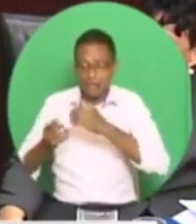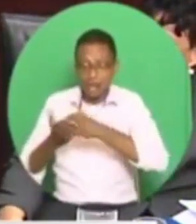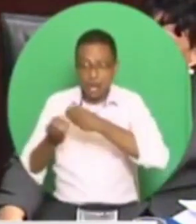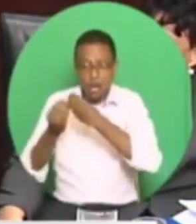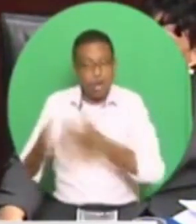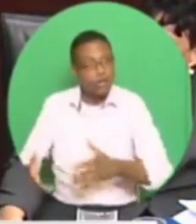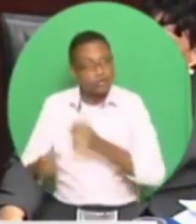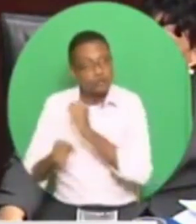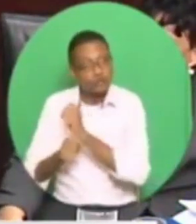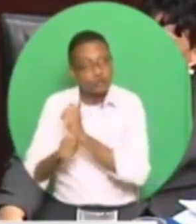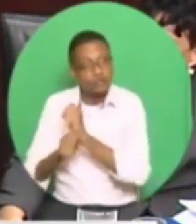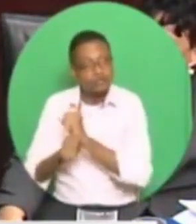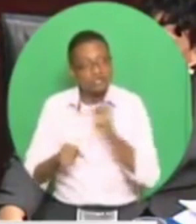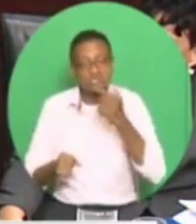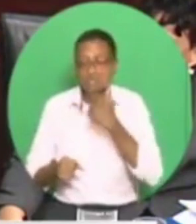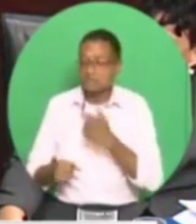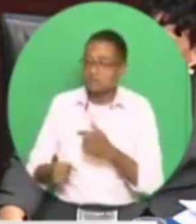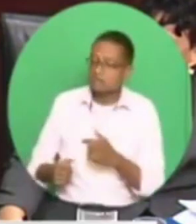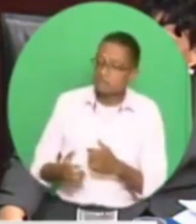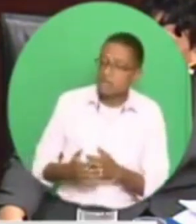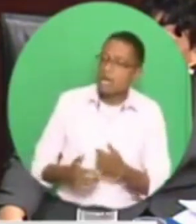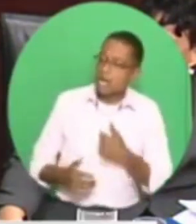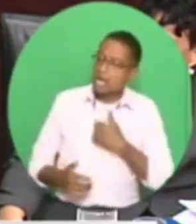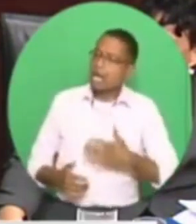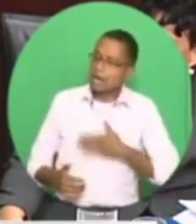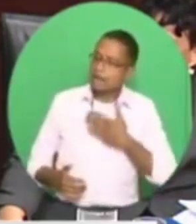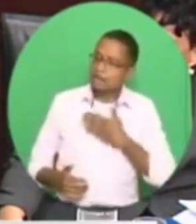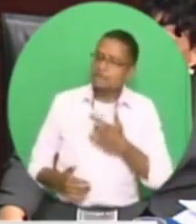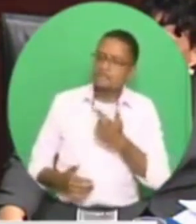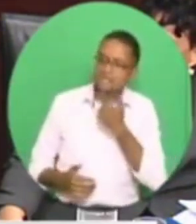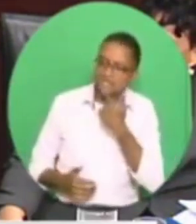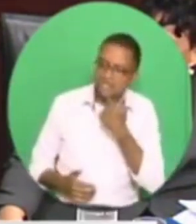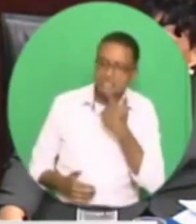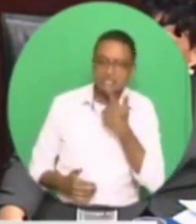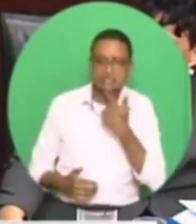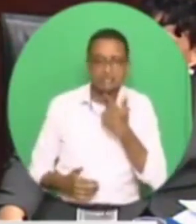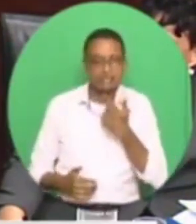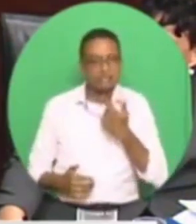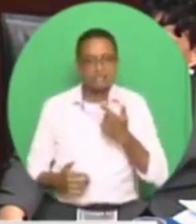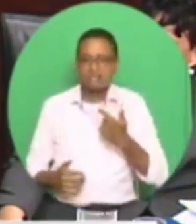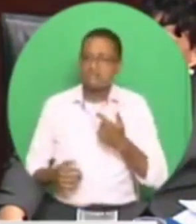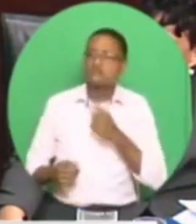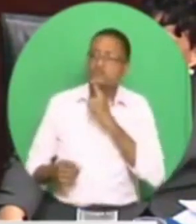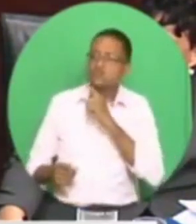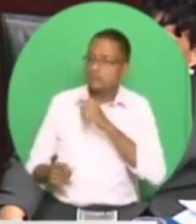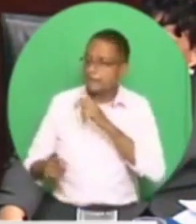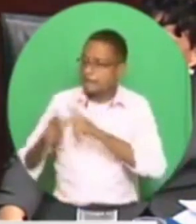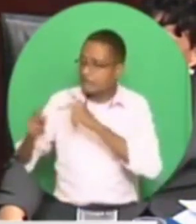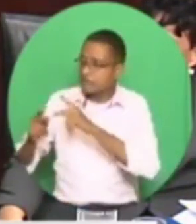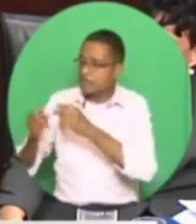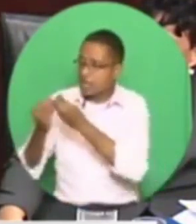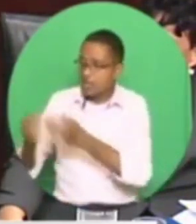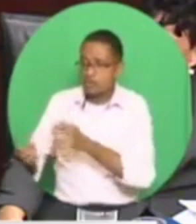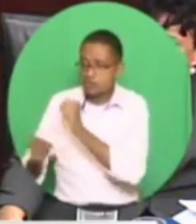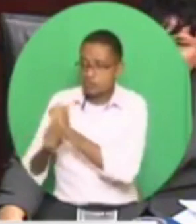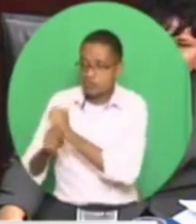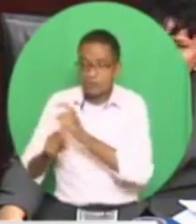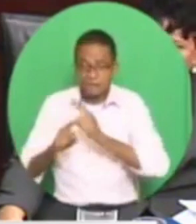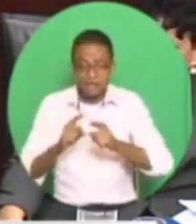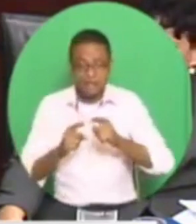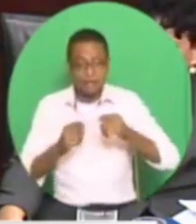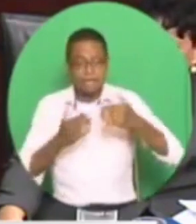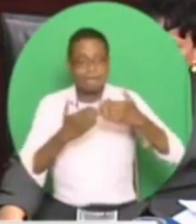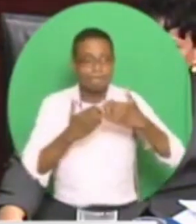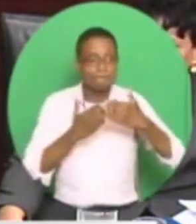the 63,000 who lost their job, that not one gazetted public officer has lost their job. So the 63,000 people this